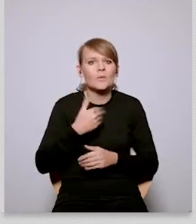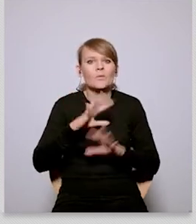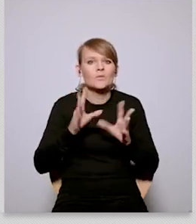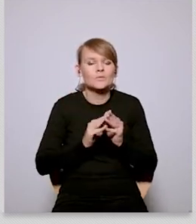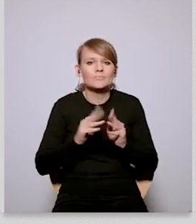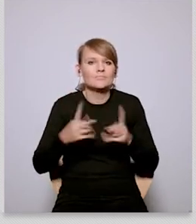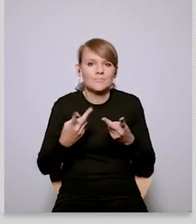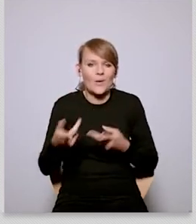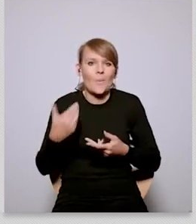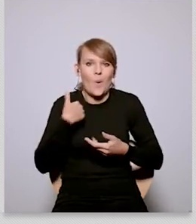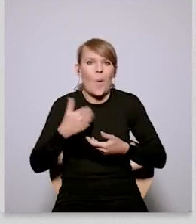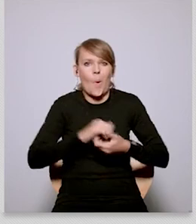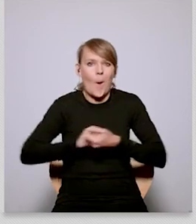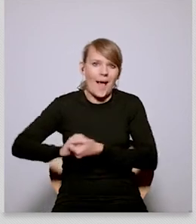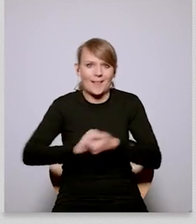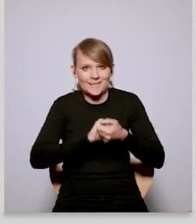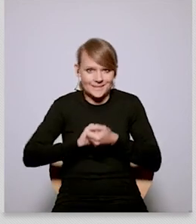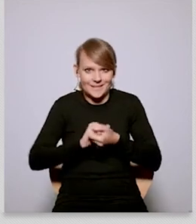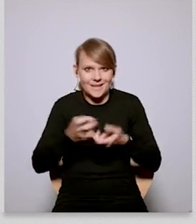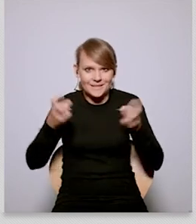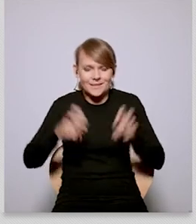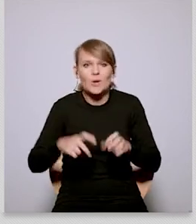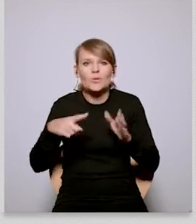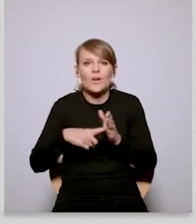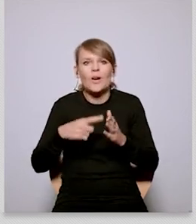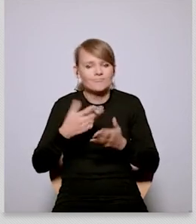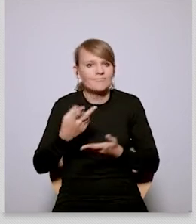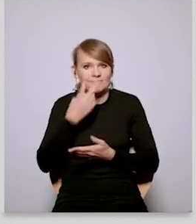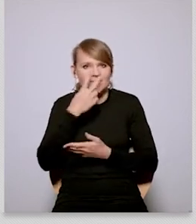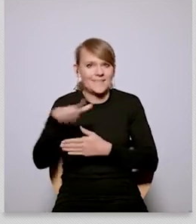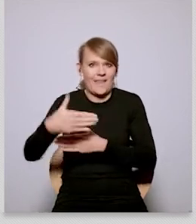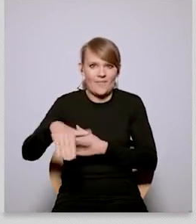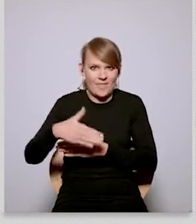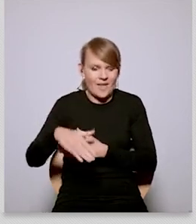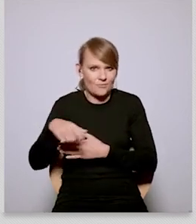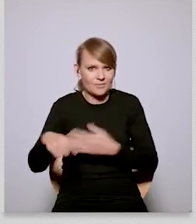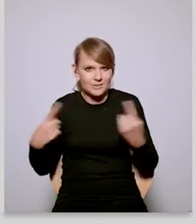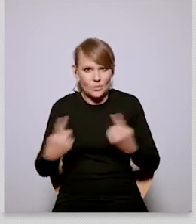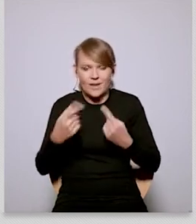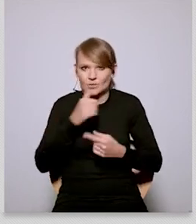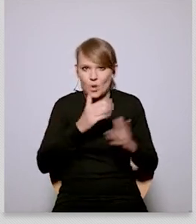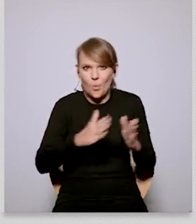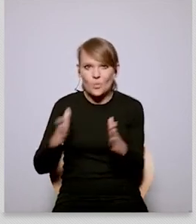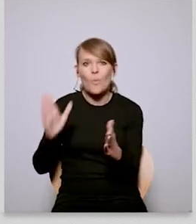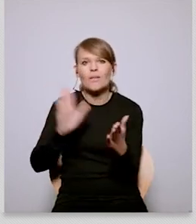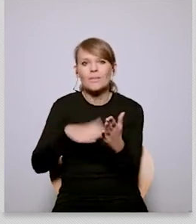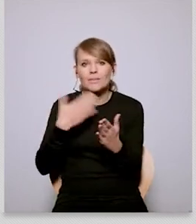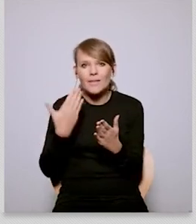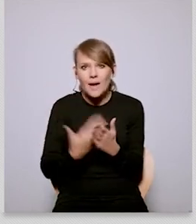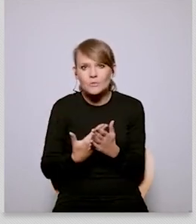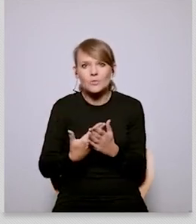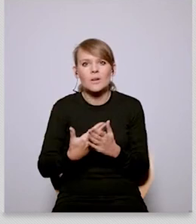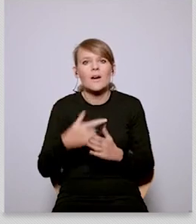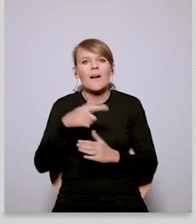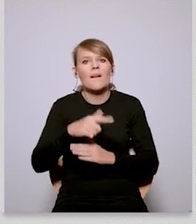dimension of the the green deal comes in um the carbon border adjustment mechanism uh but but not only that there's sort of the potential